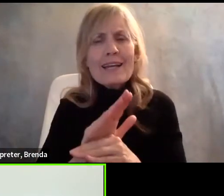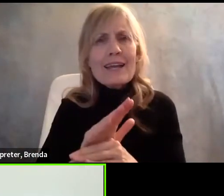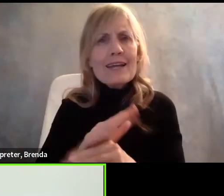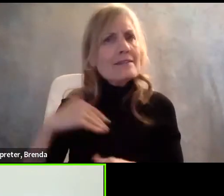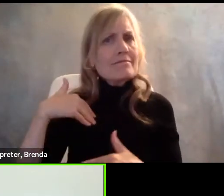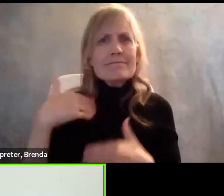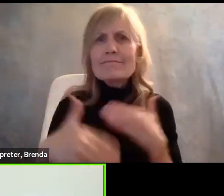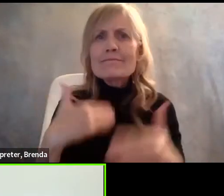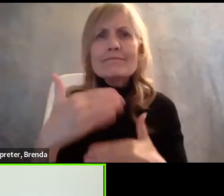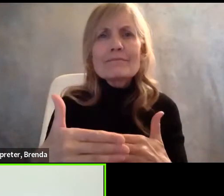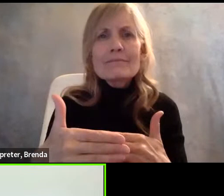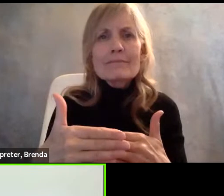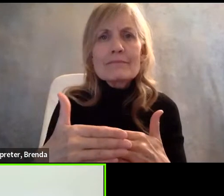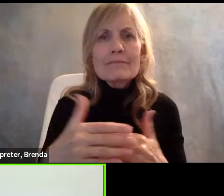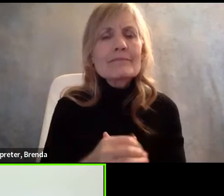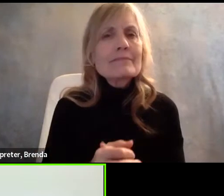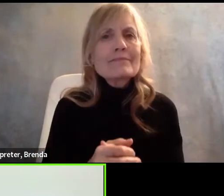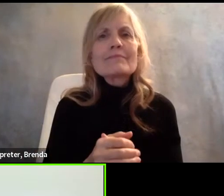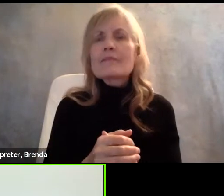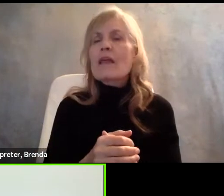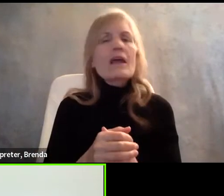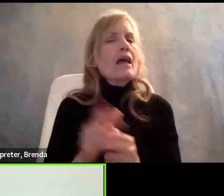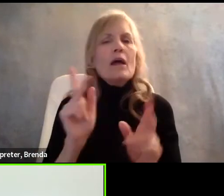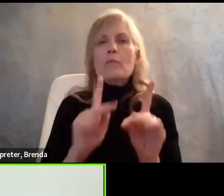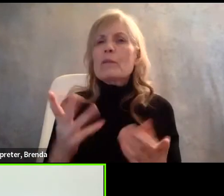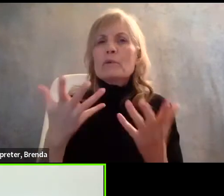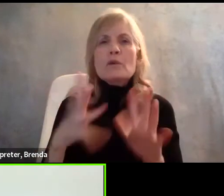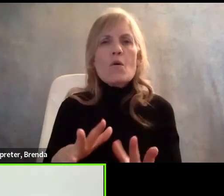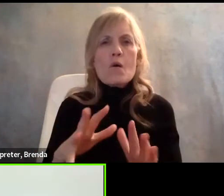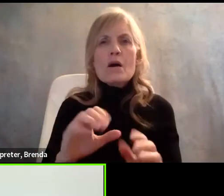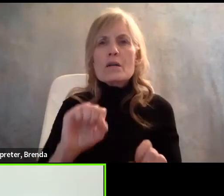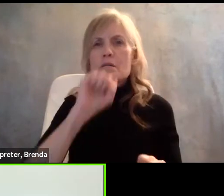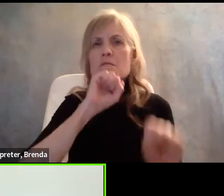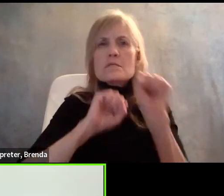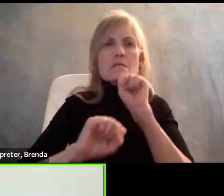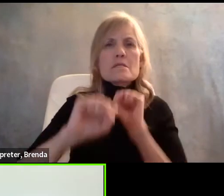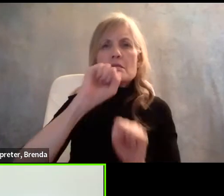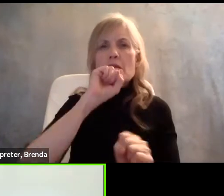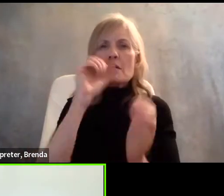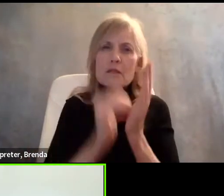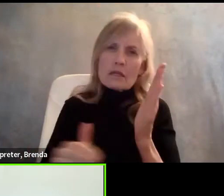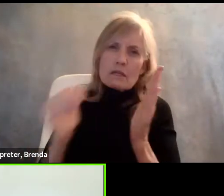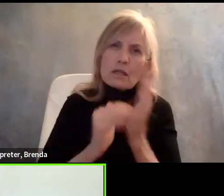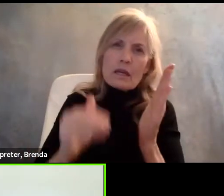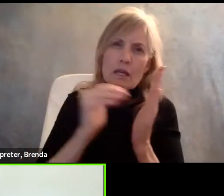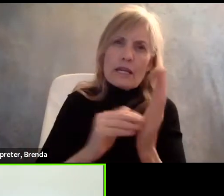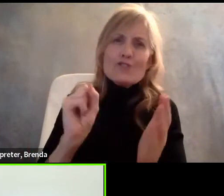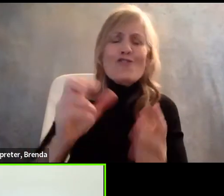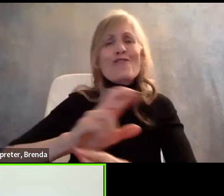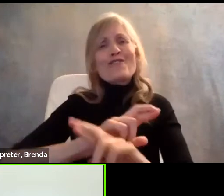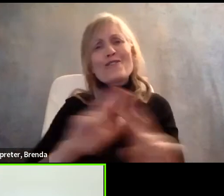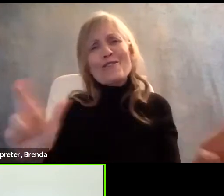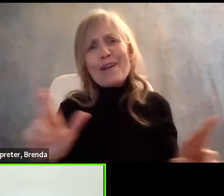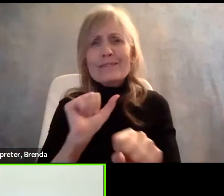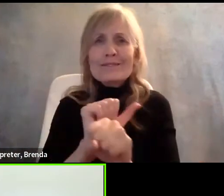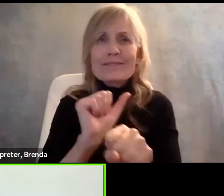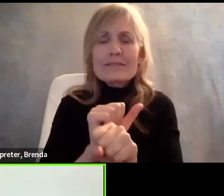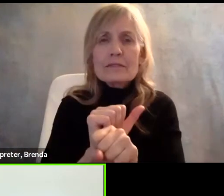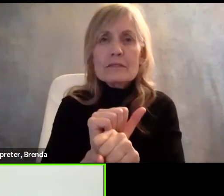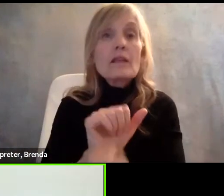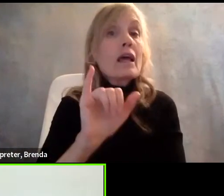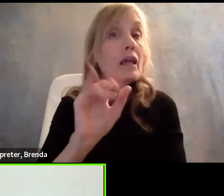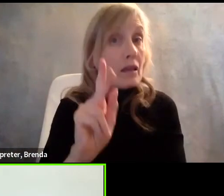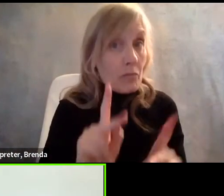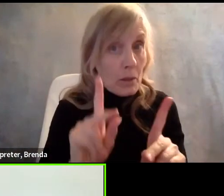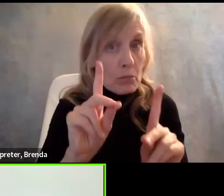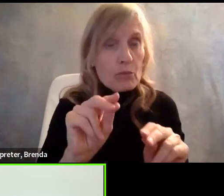wants to go back out and start that process over and over again. And for so many people, when they do have to change jobs or